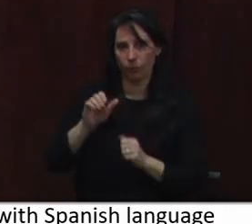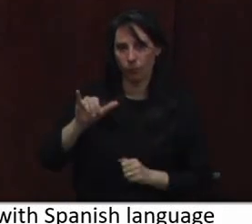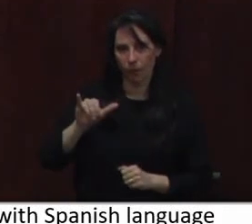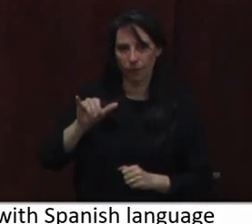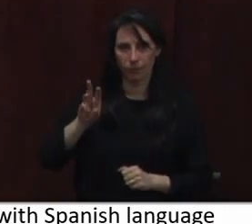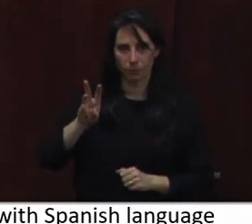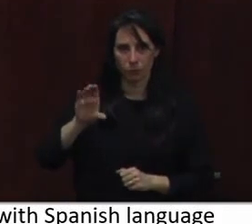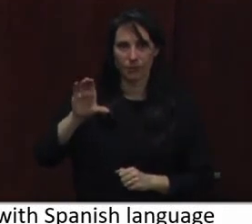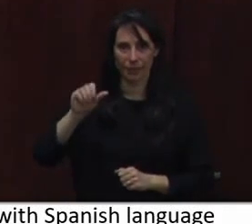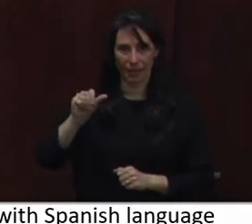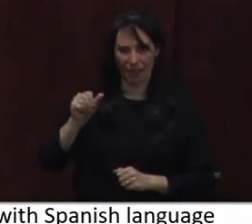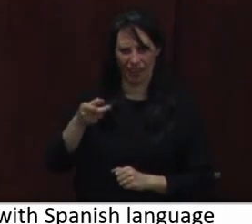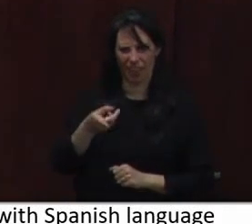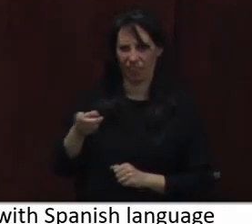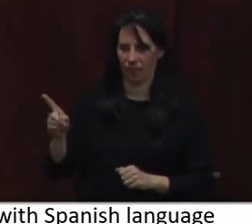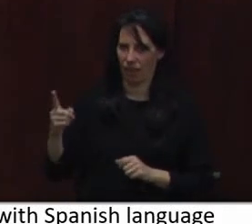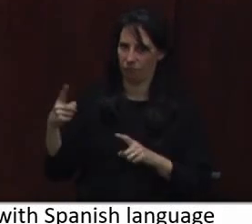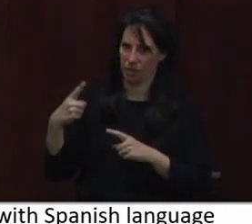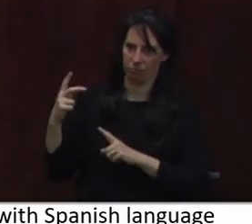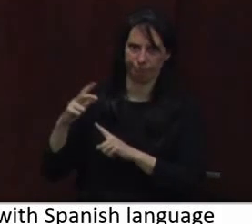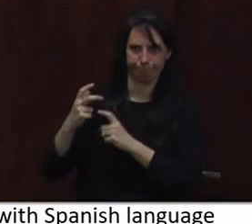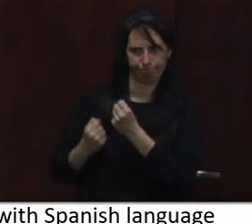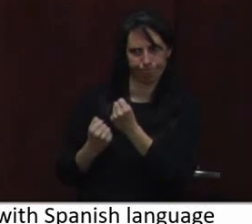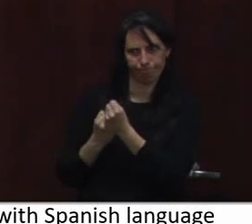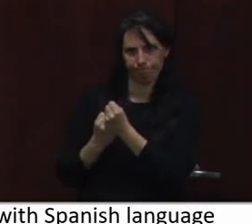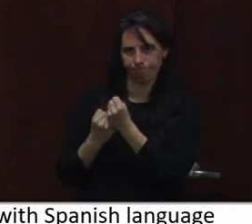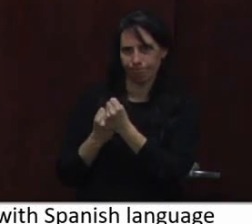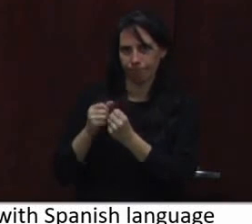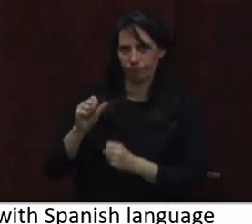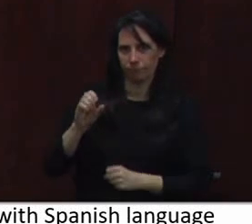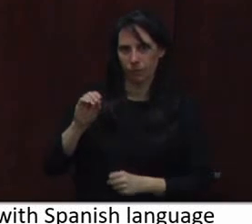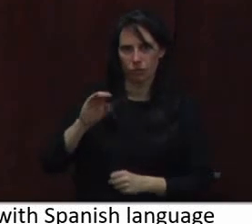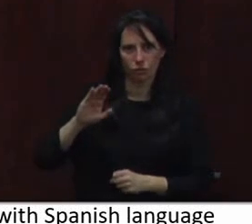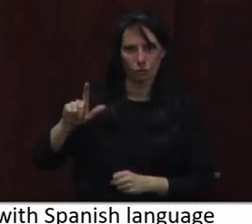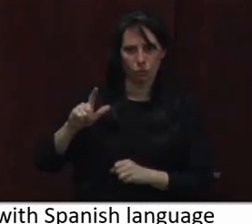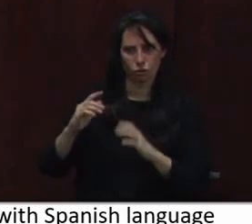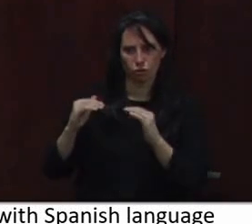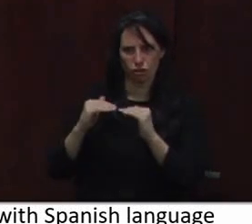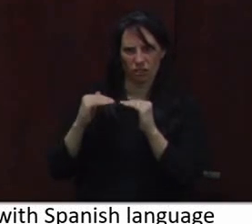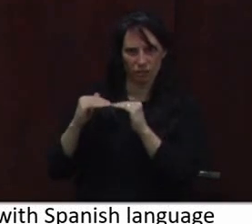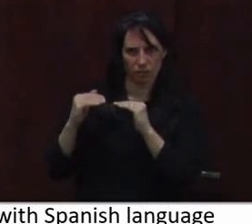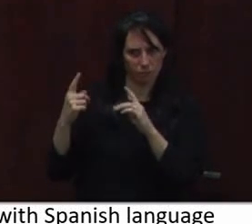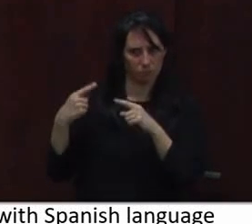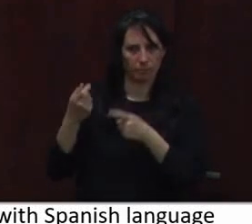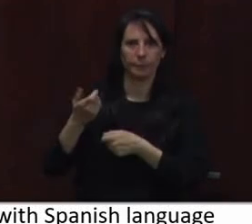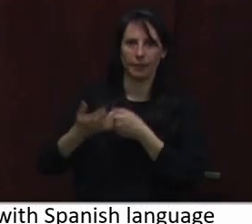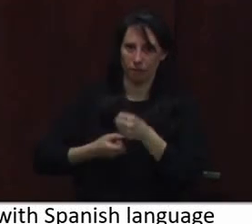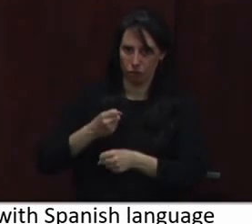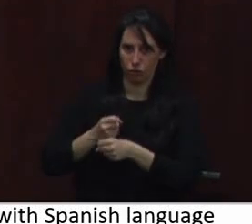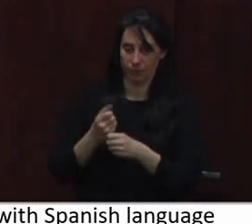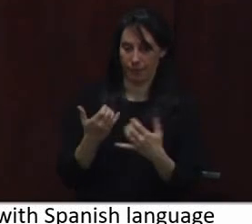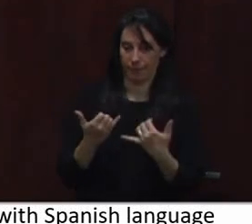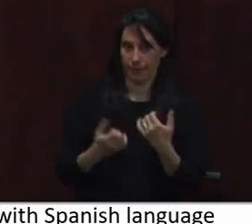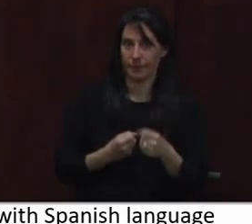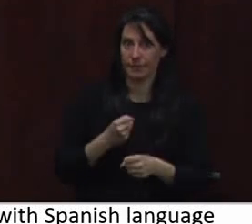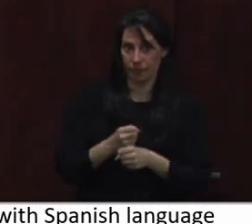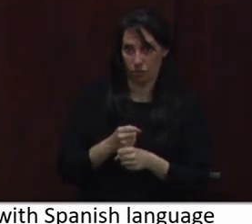been a local champion of social justice, and also in this national year they are focusing on